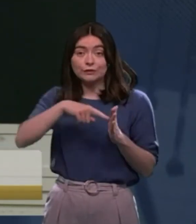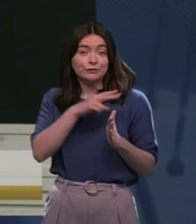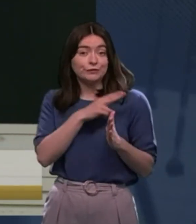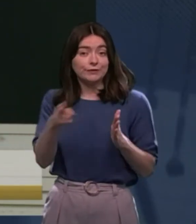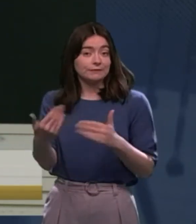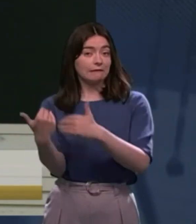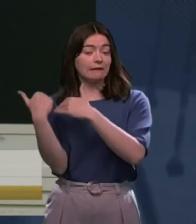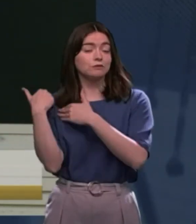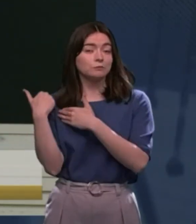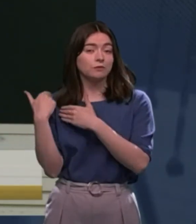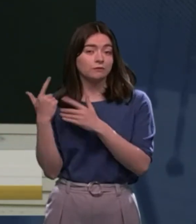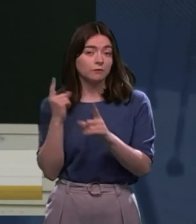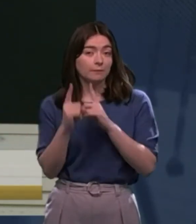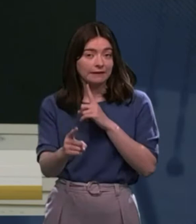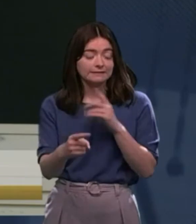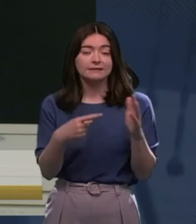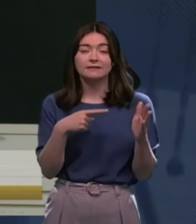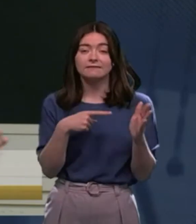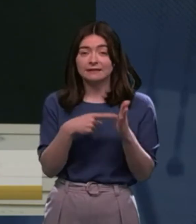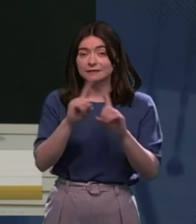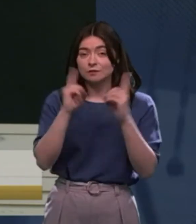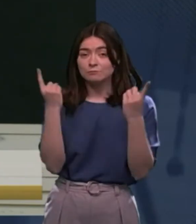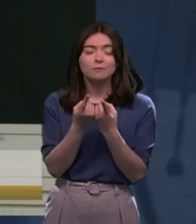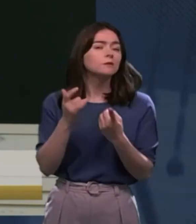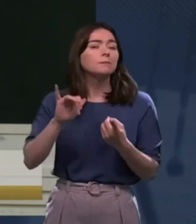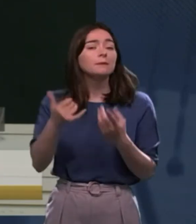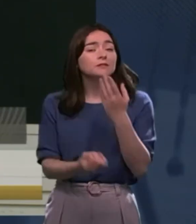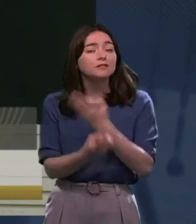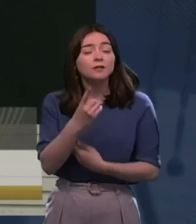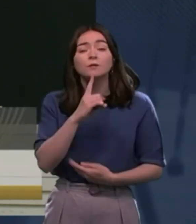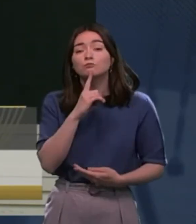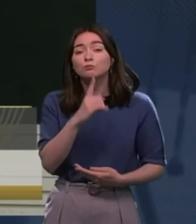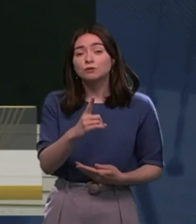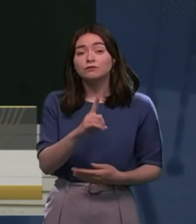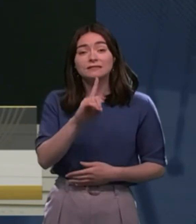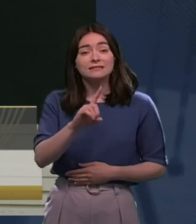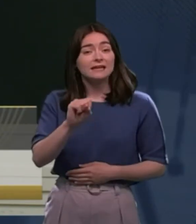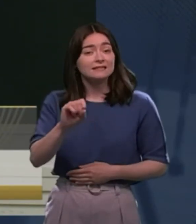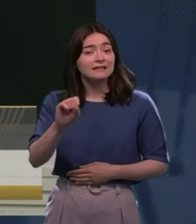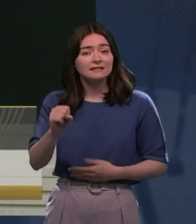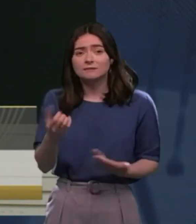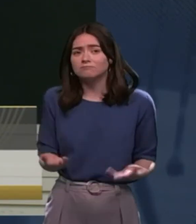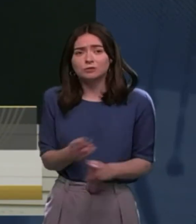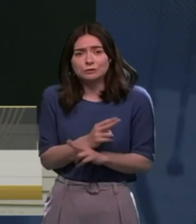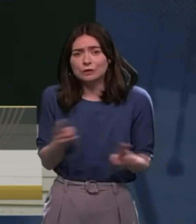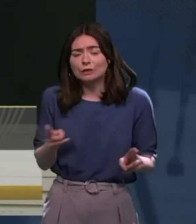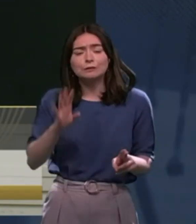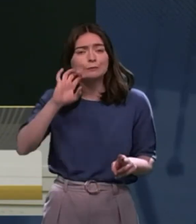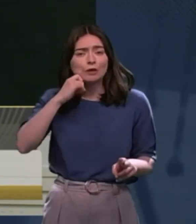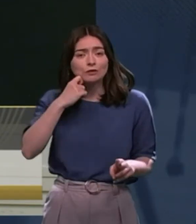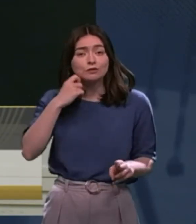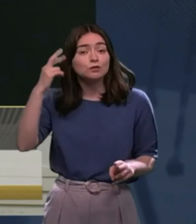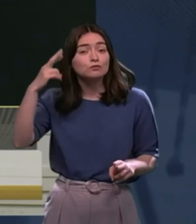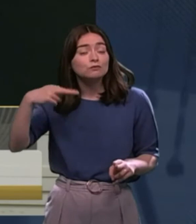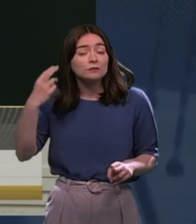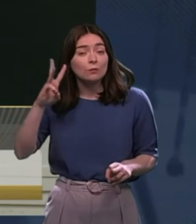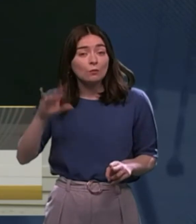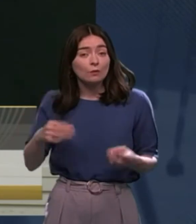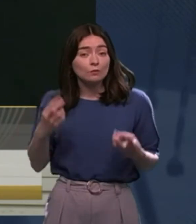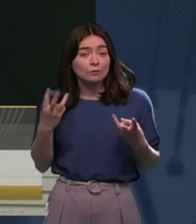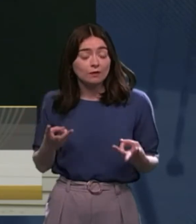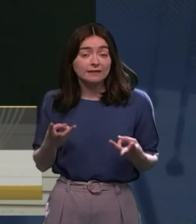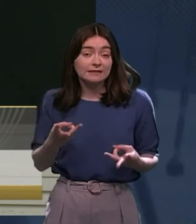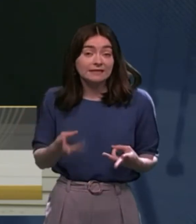for bringing through, that's the department. There may be issues there, but in terms of the DSS, there isn't, because the reason that we want to, and if there